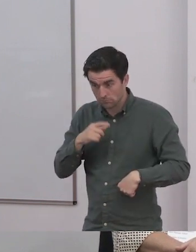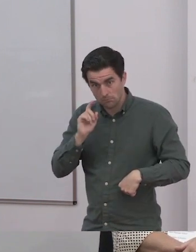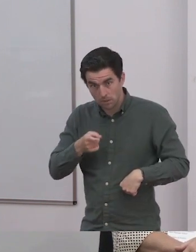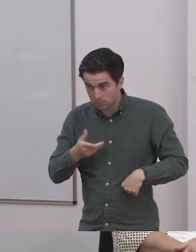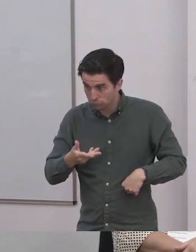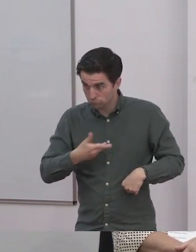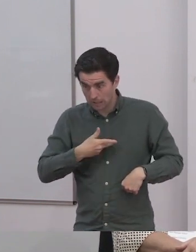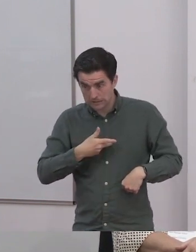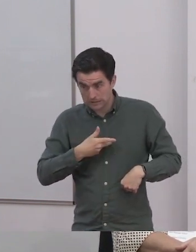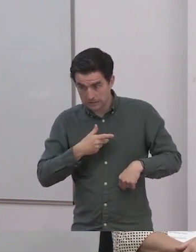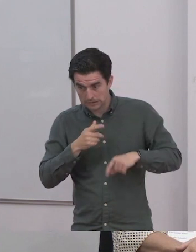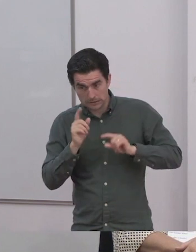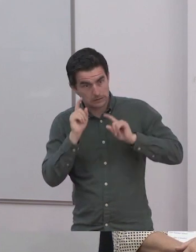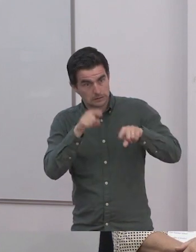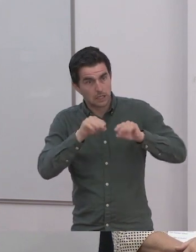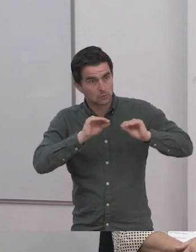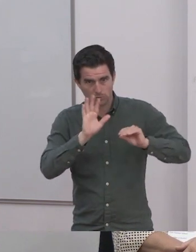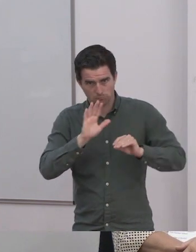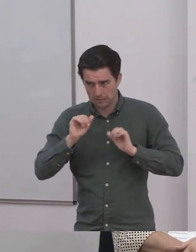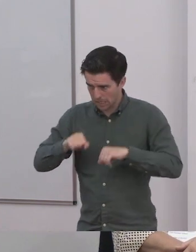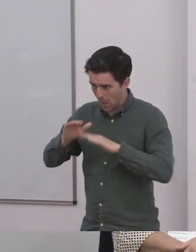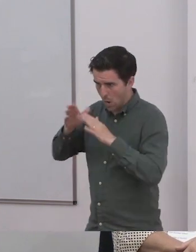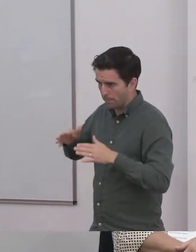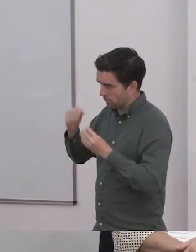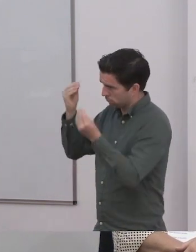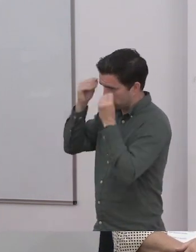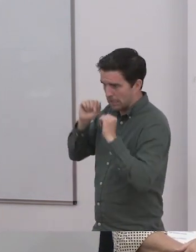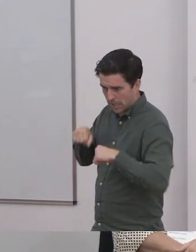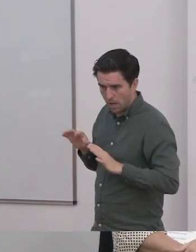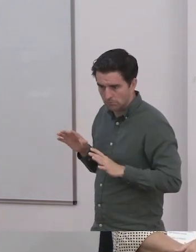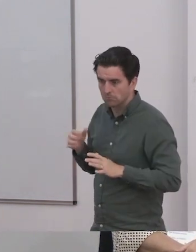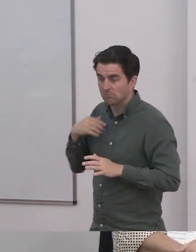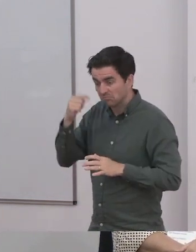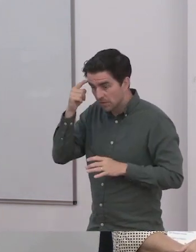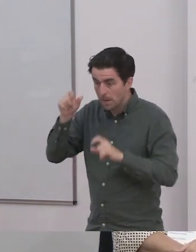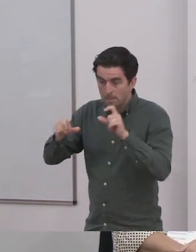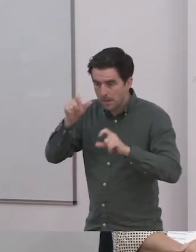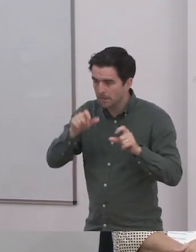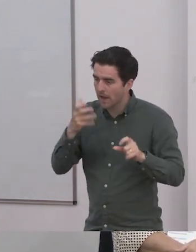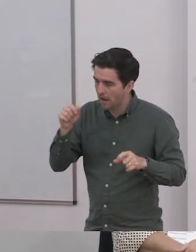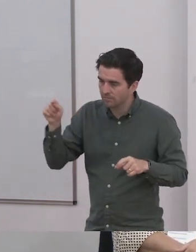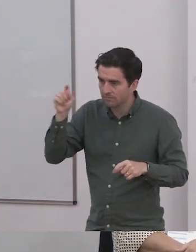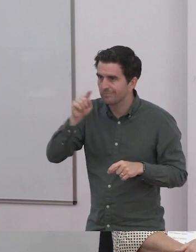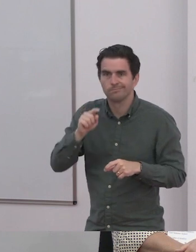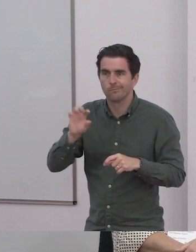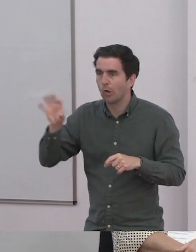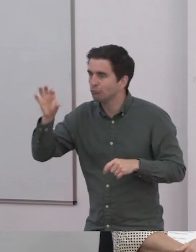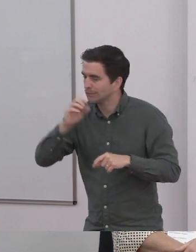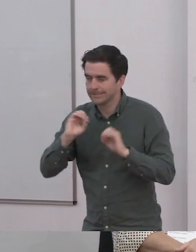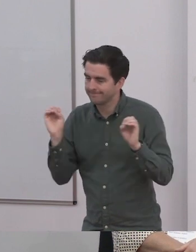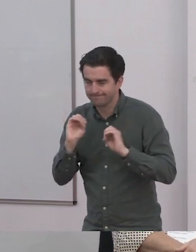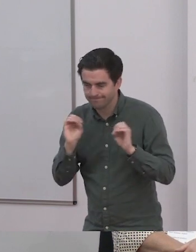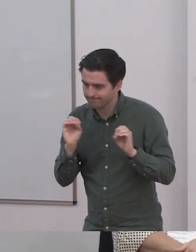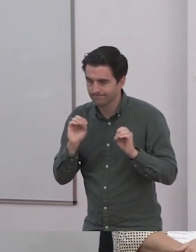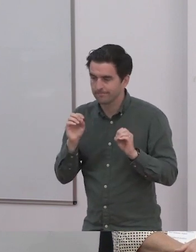where you simply don't. It's not going to be an option for you. And we have to take that into account and respect that that is your reality.